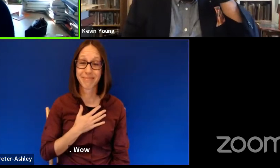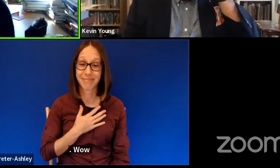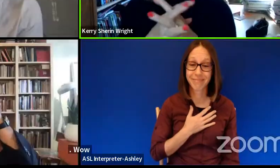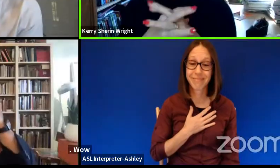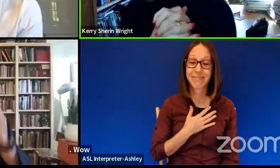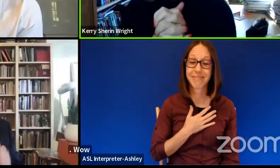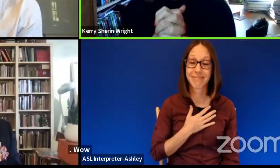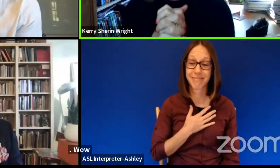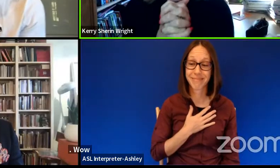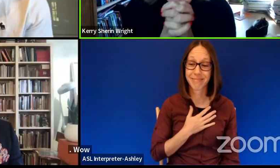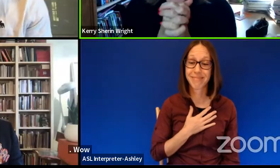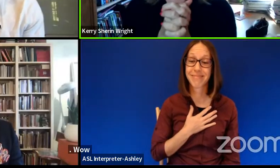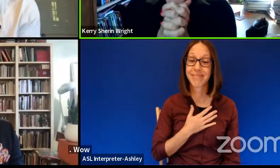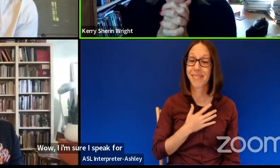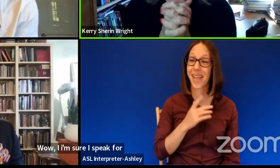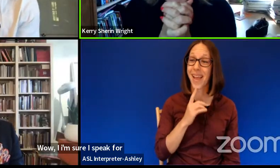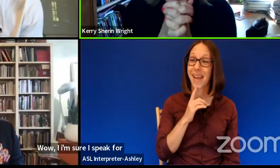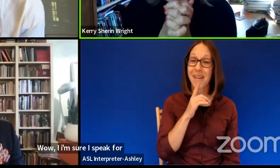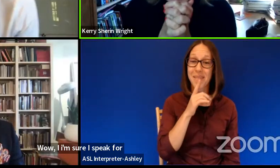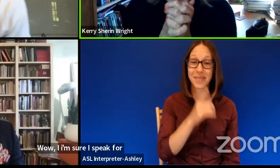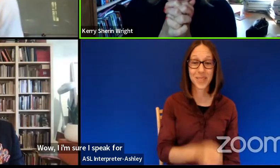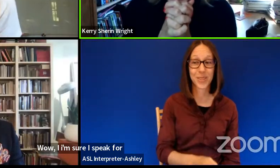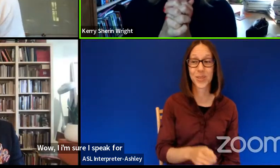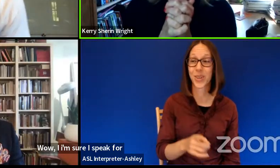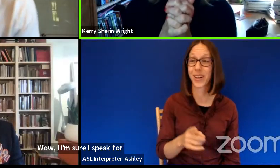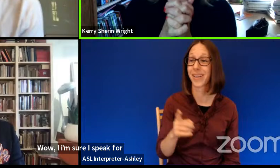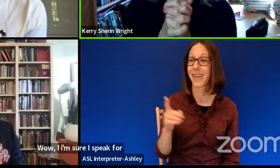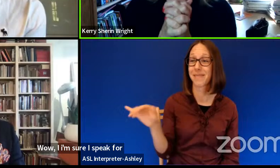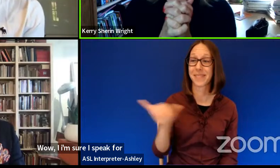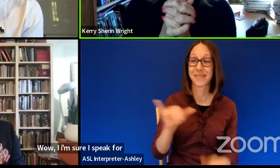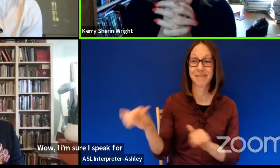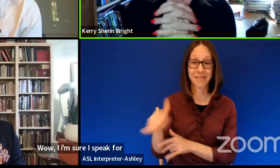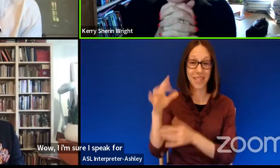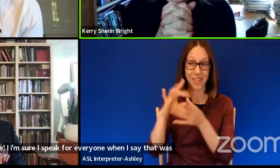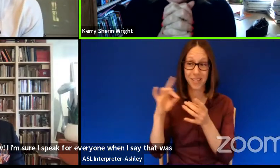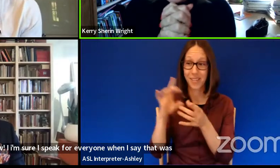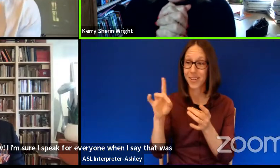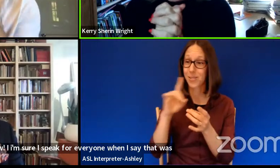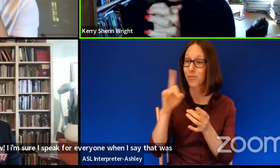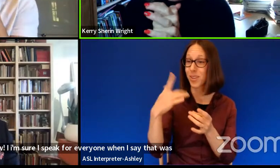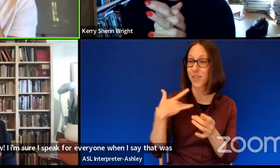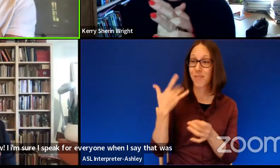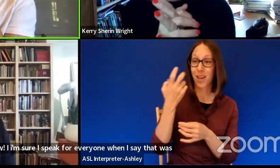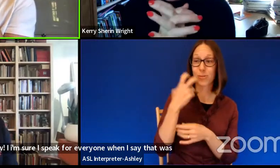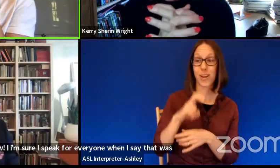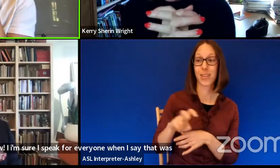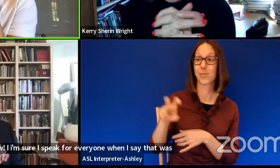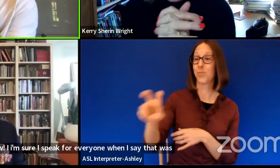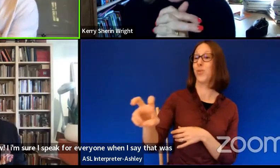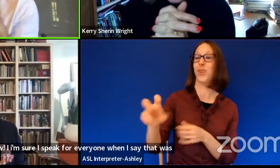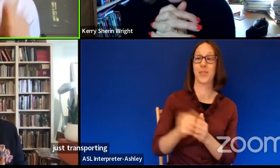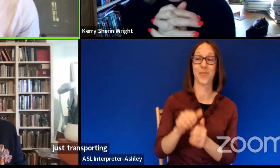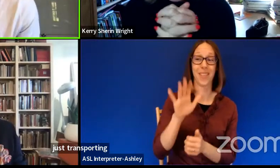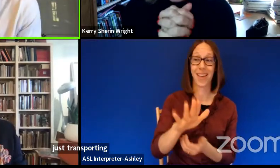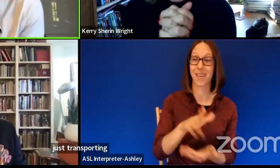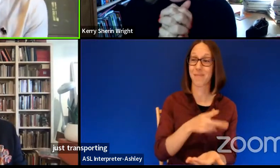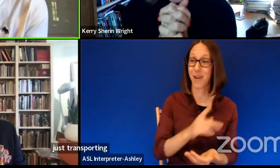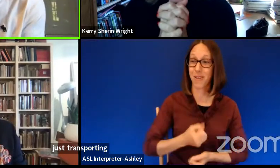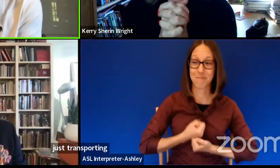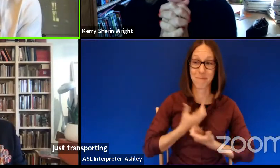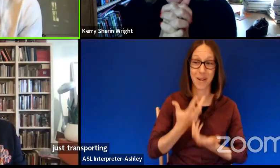I'm sure I speak for everyone when I say that was just transporting. That was incredible. That my gosh.